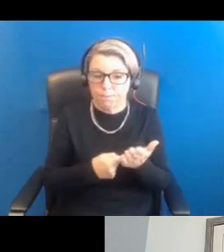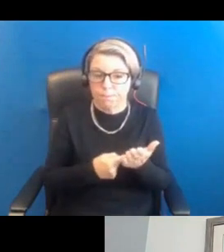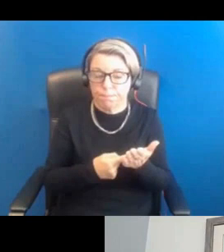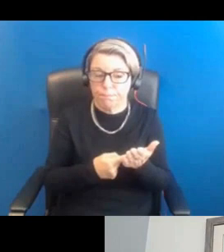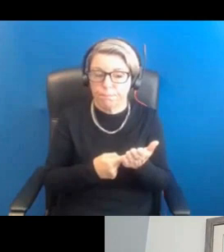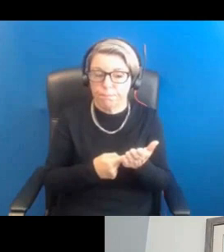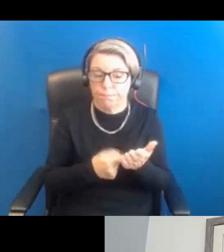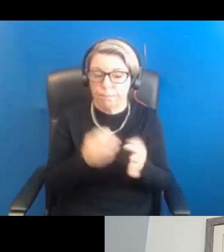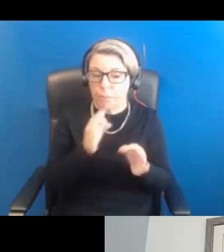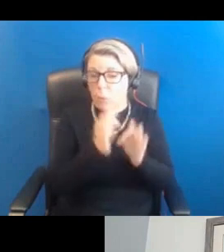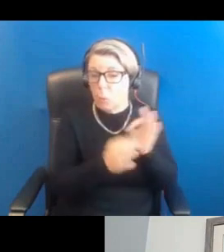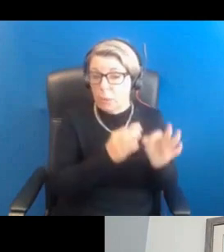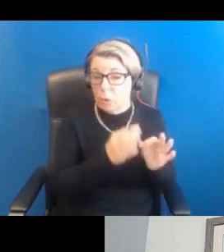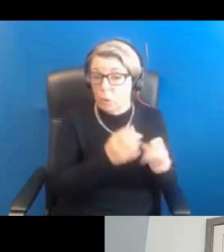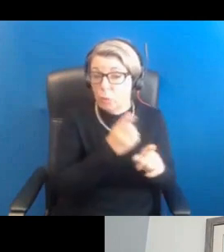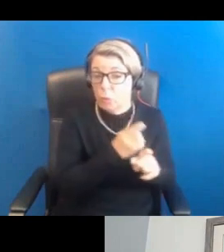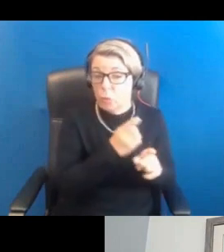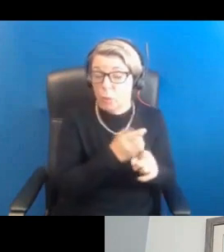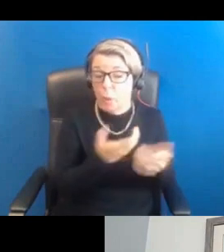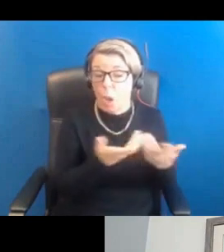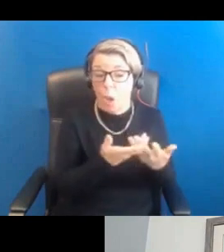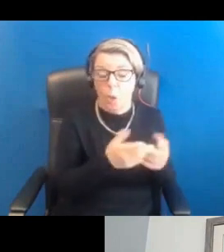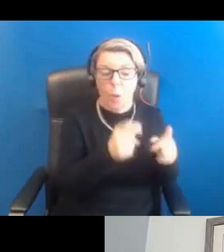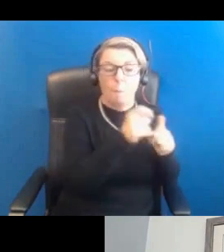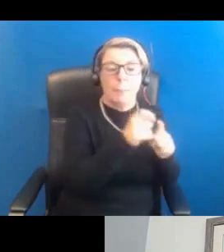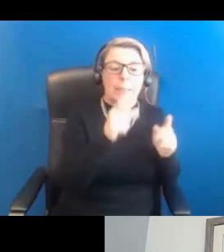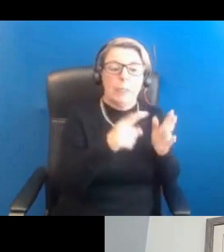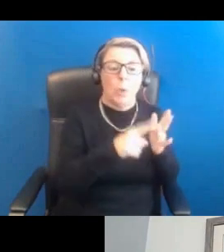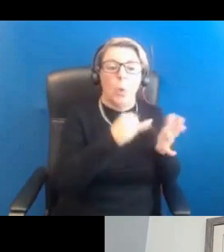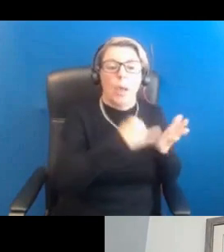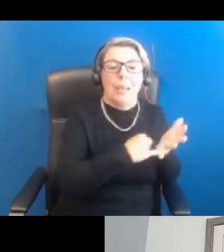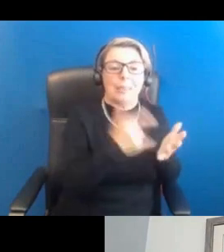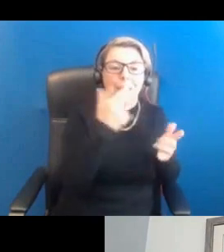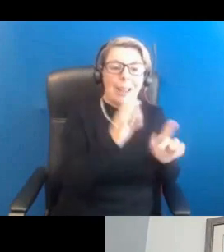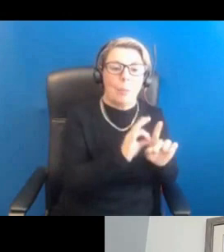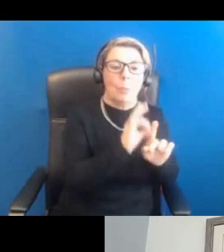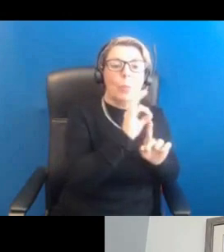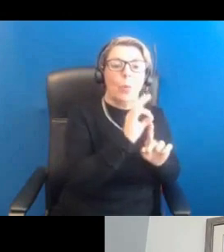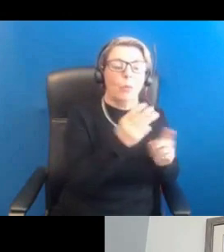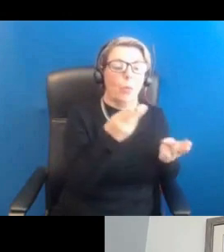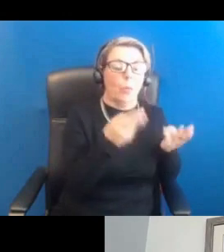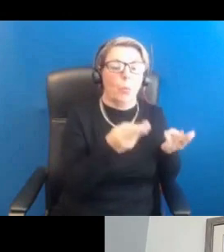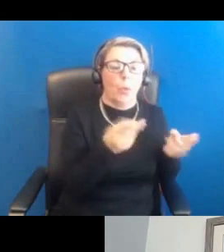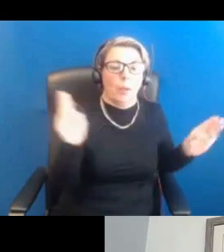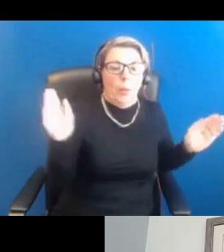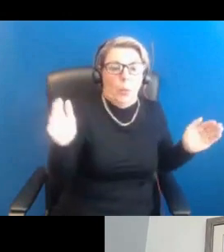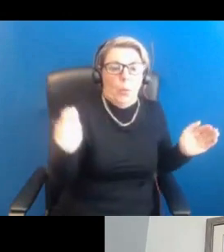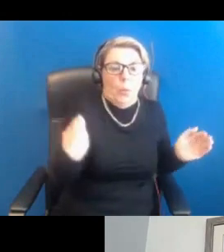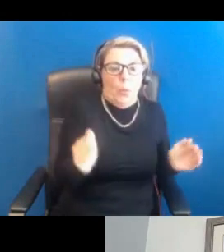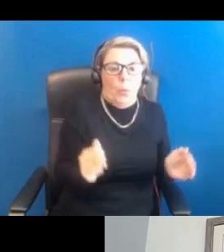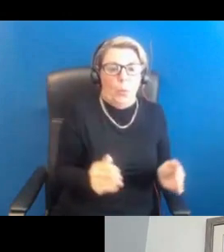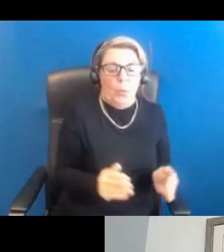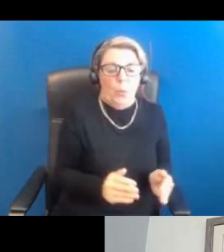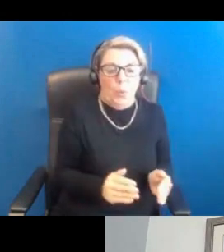obviously, you've talked about how PCOS can improve with weight reduction. There's a question, is it curable